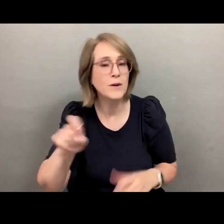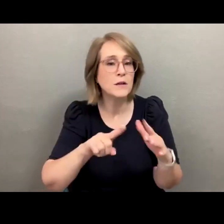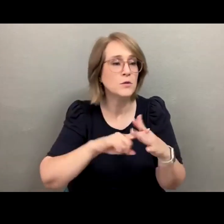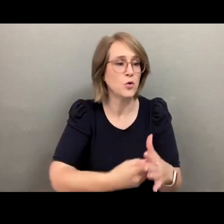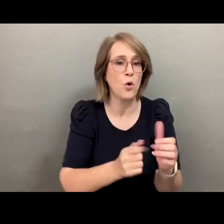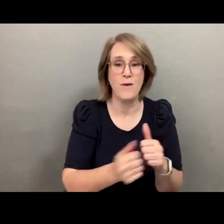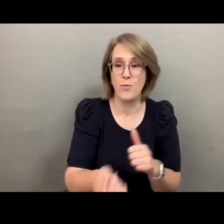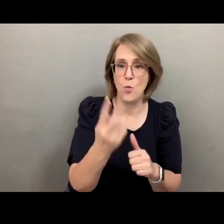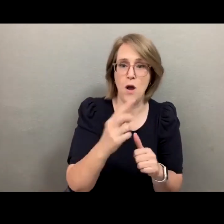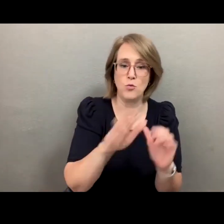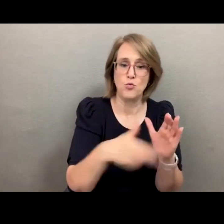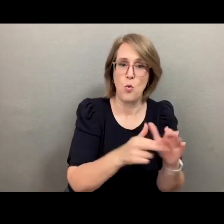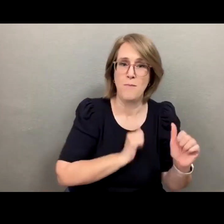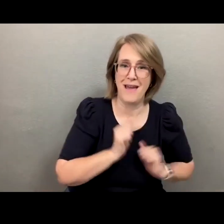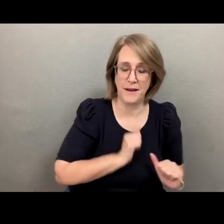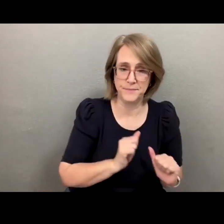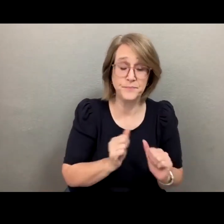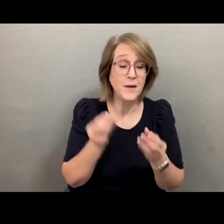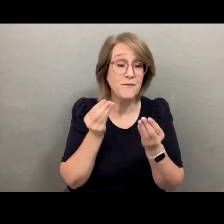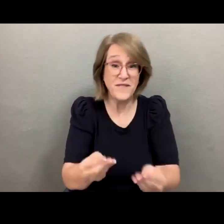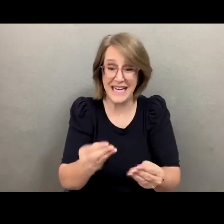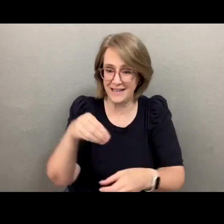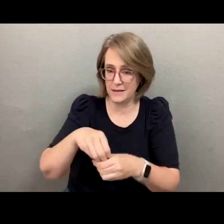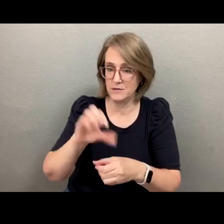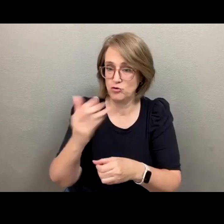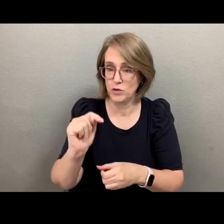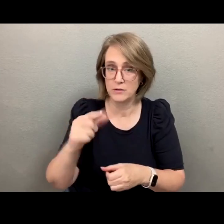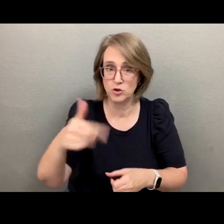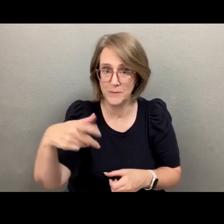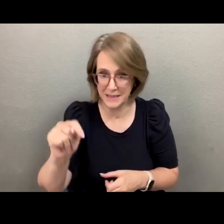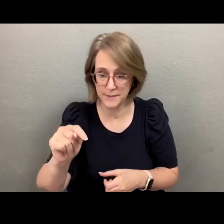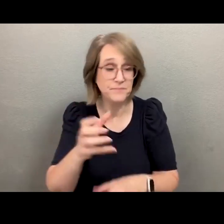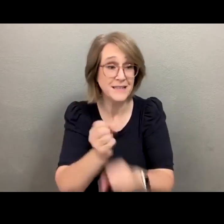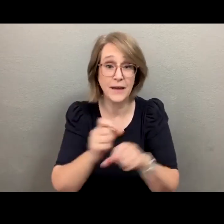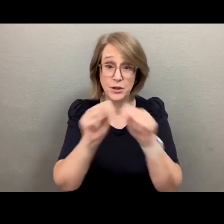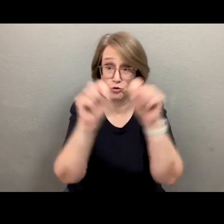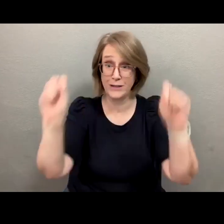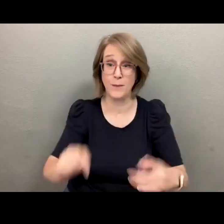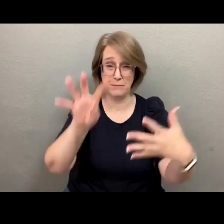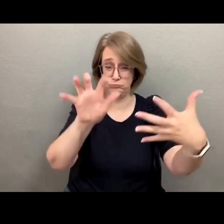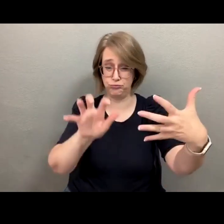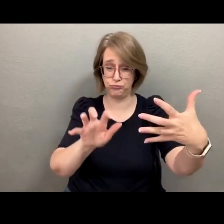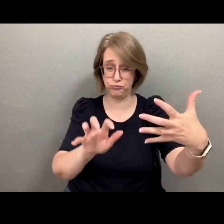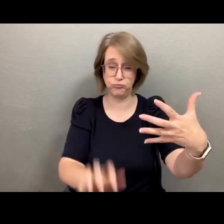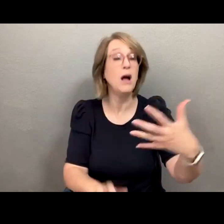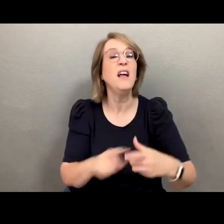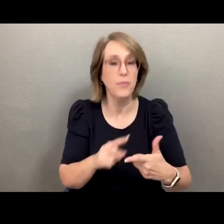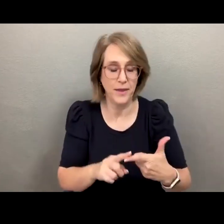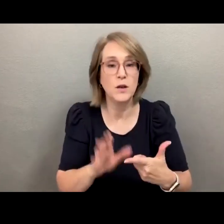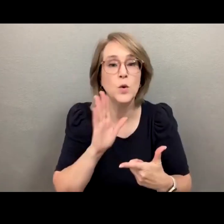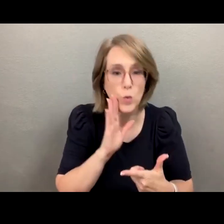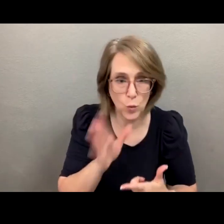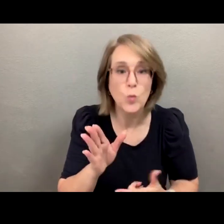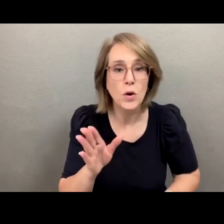play that you had, feed it to chat GPT, get a transcript, have a transcript of it. You